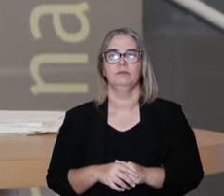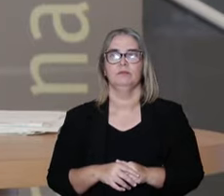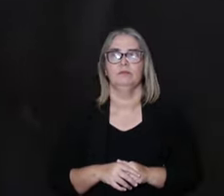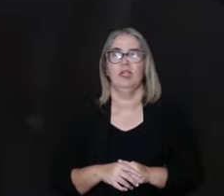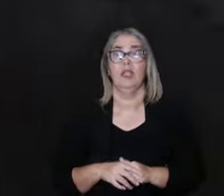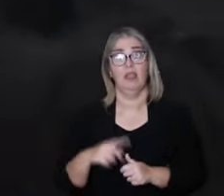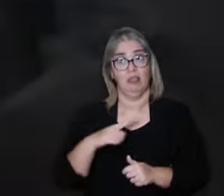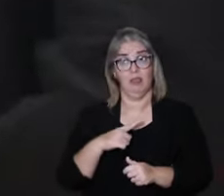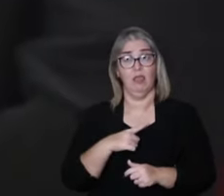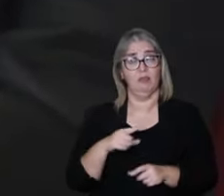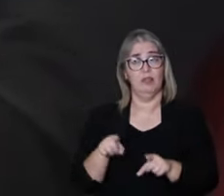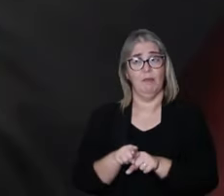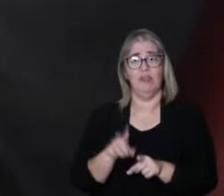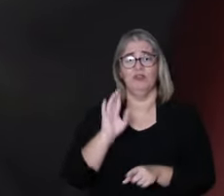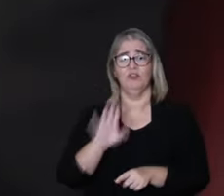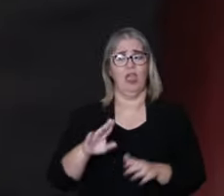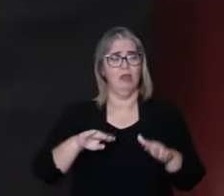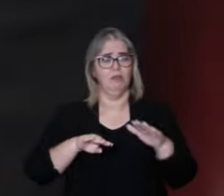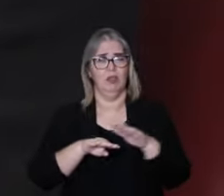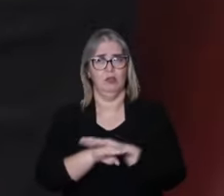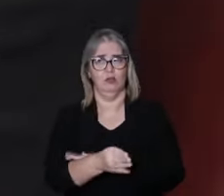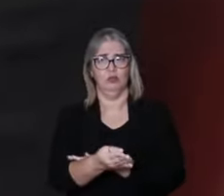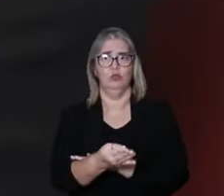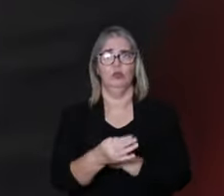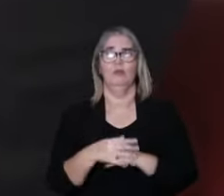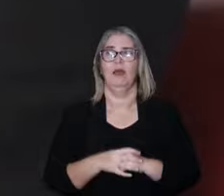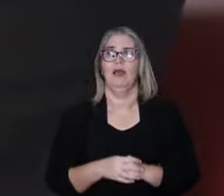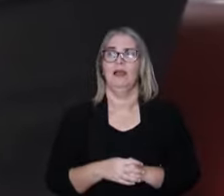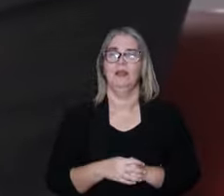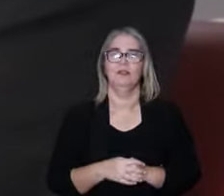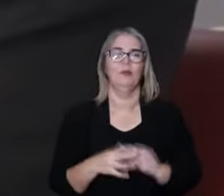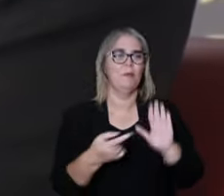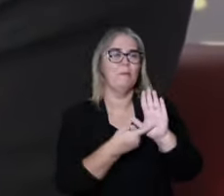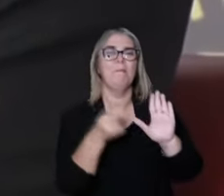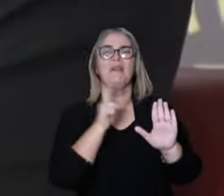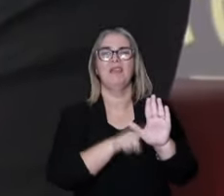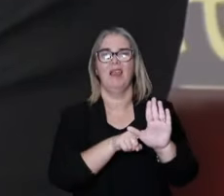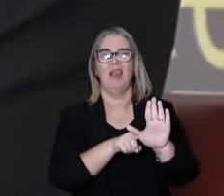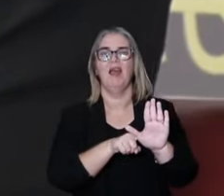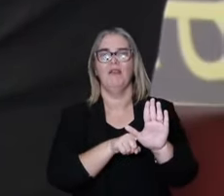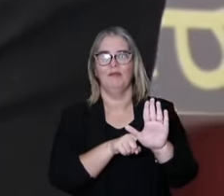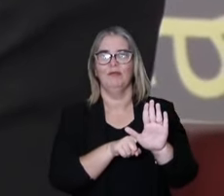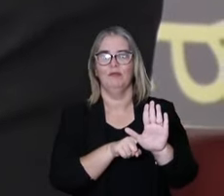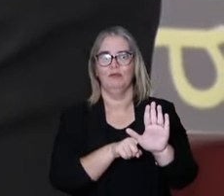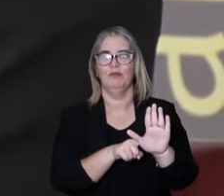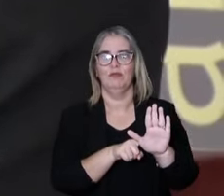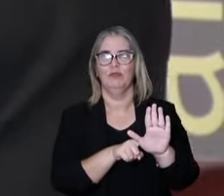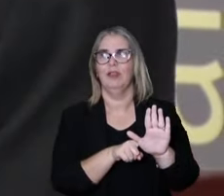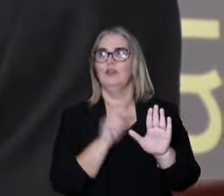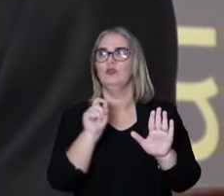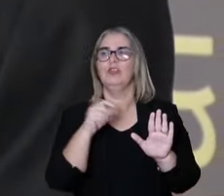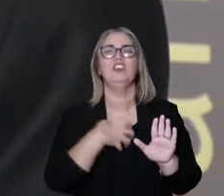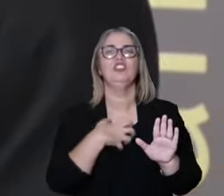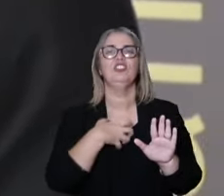It's also And we have a strong tradition of our metaphors